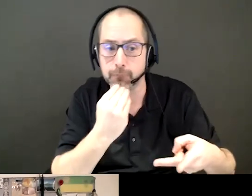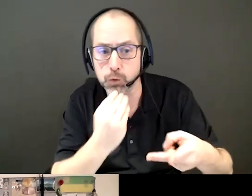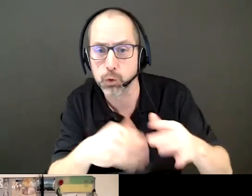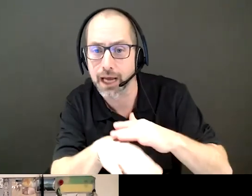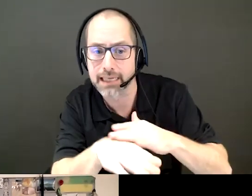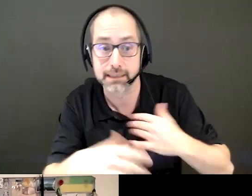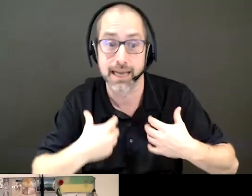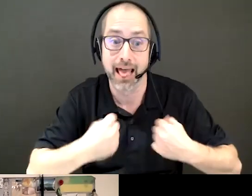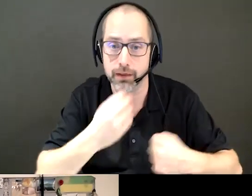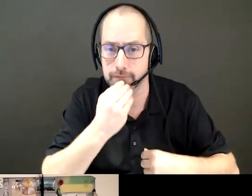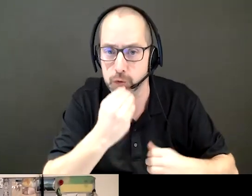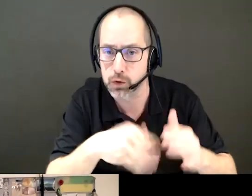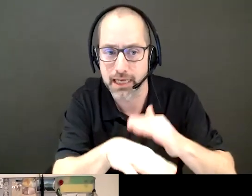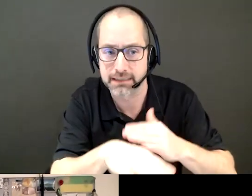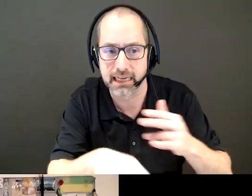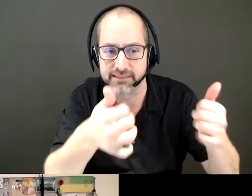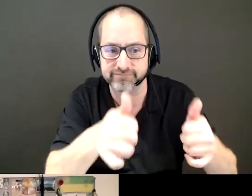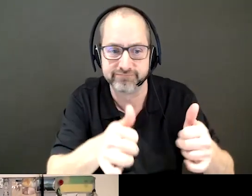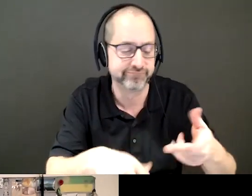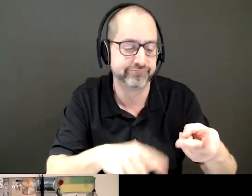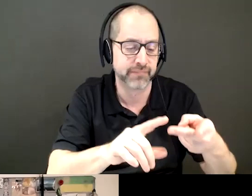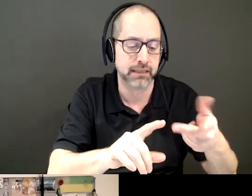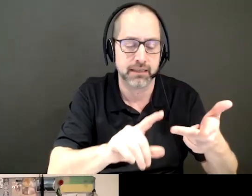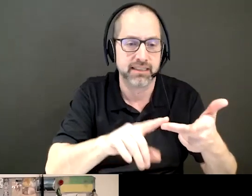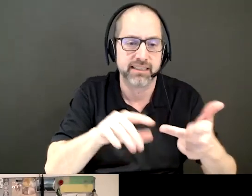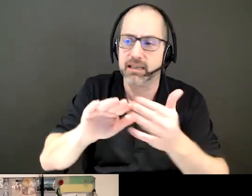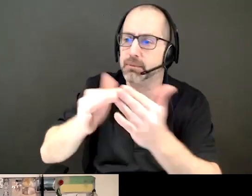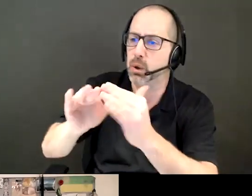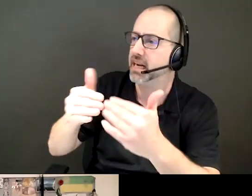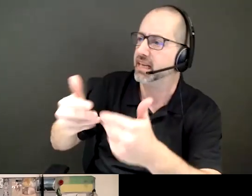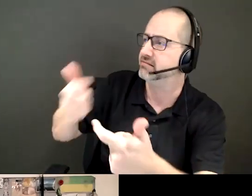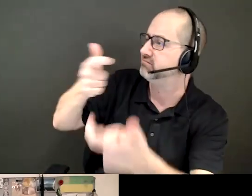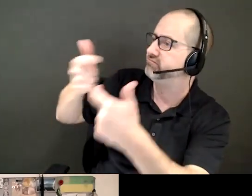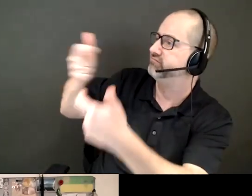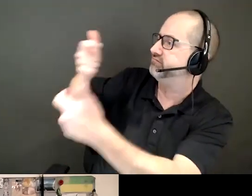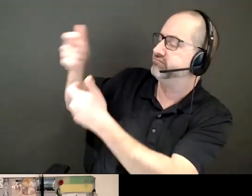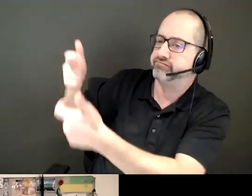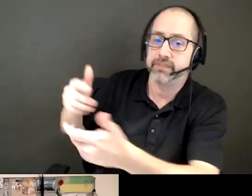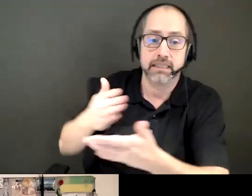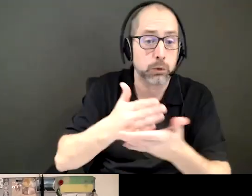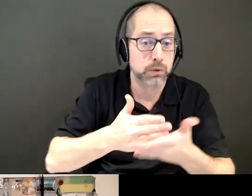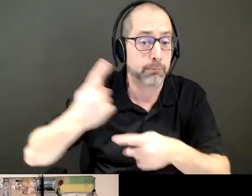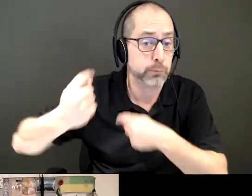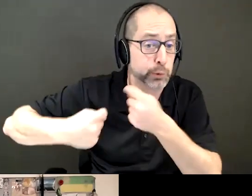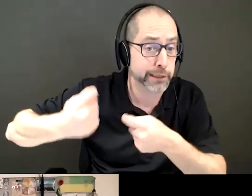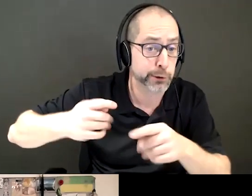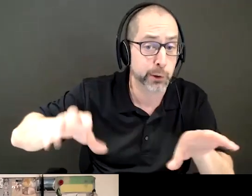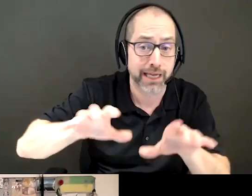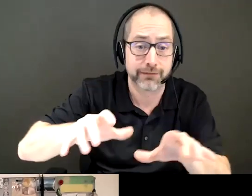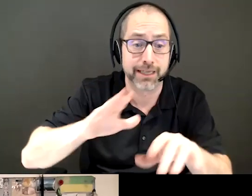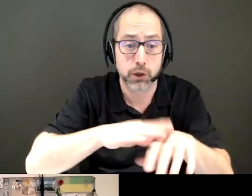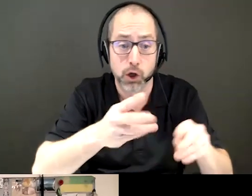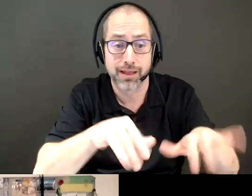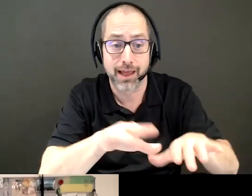nutritious foods, inaccessible communities, some of the traditional activities of communities out on the land as well.